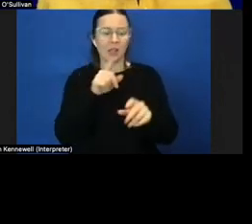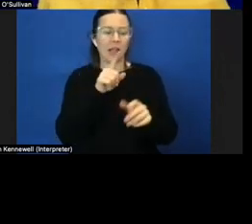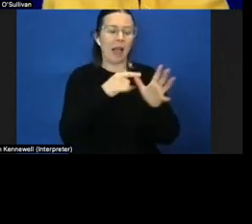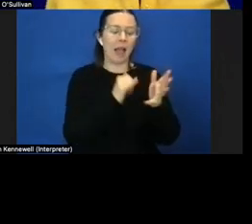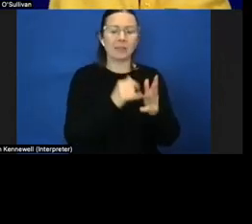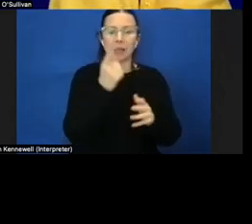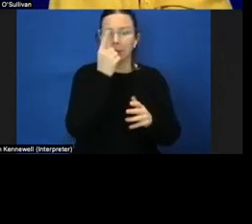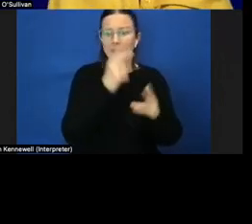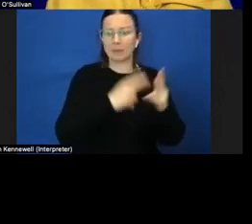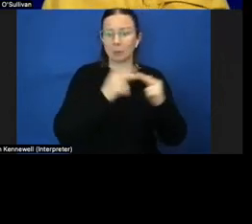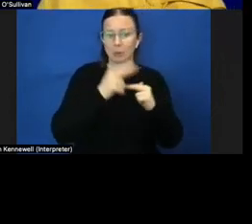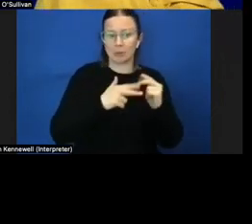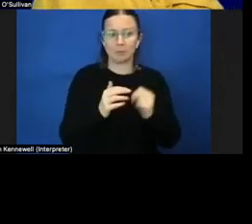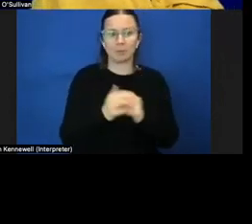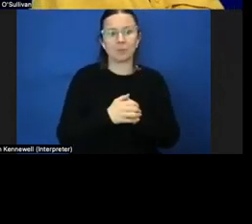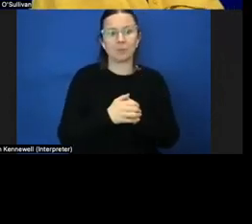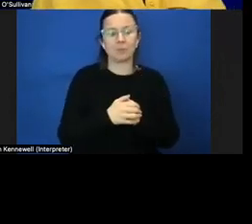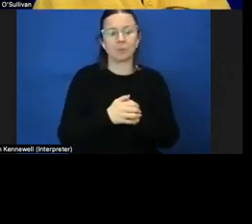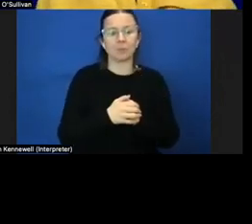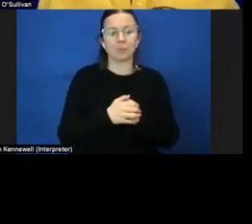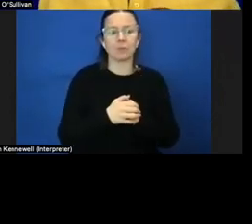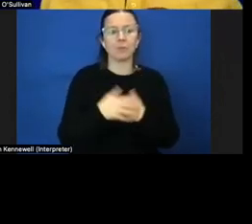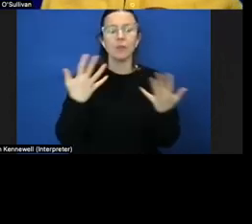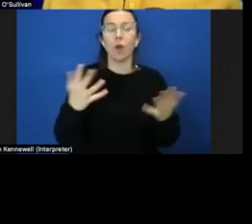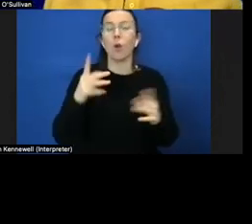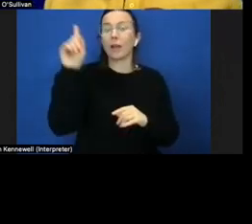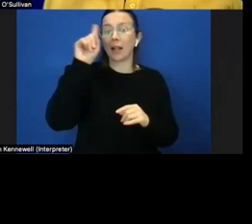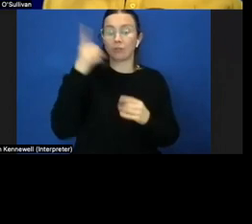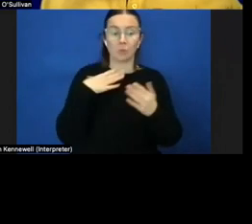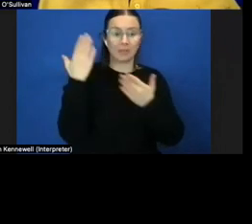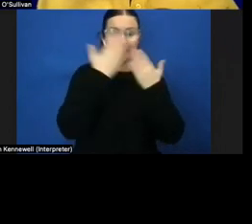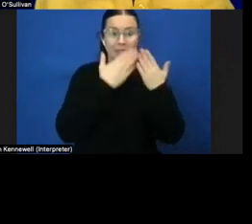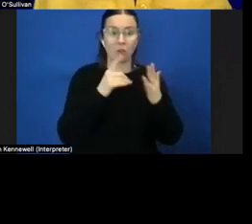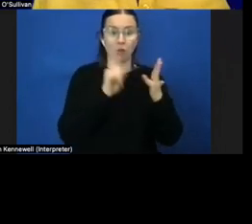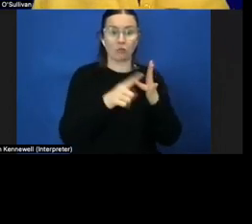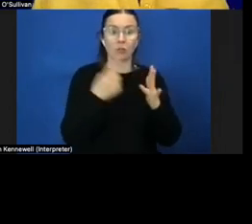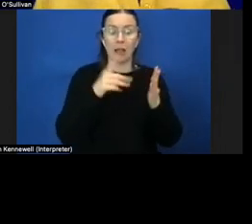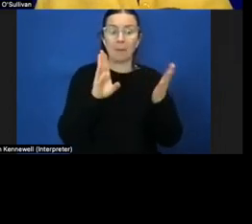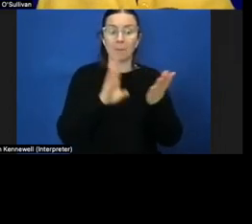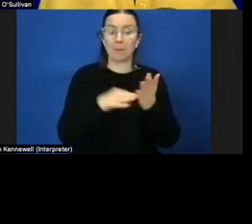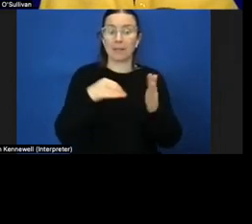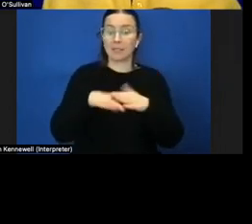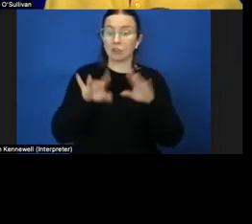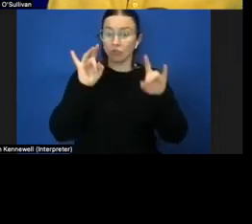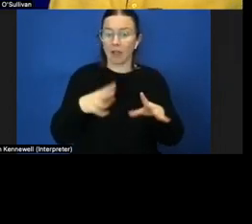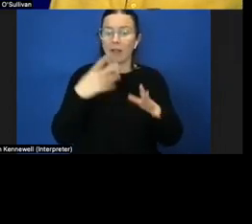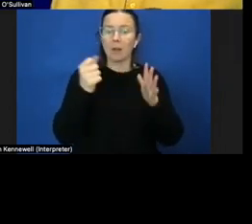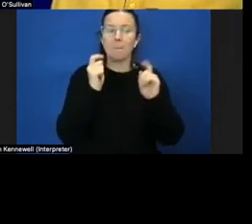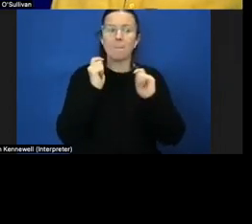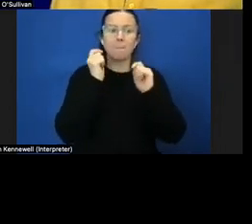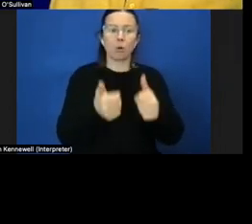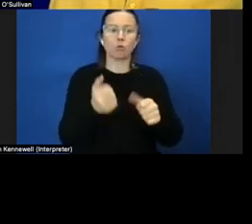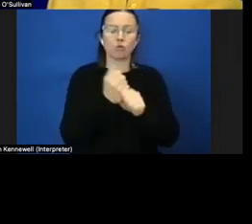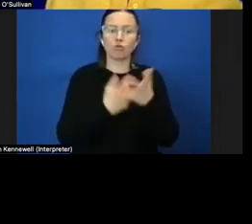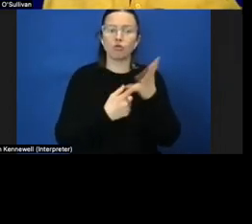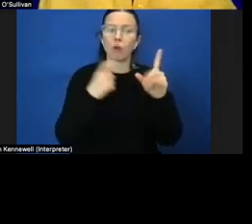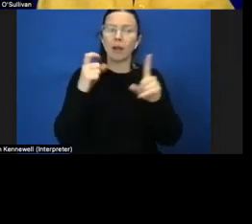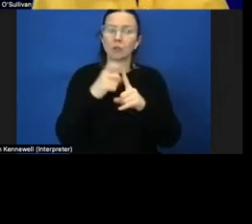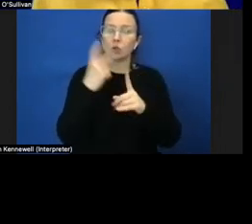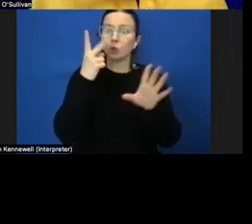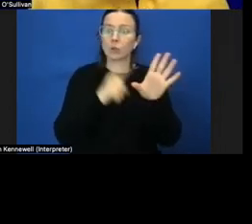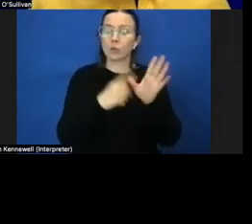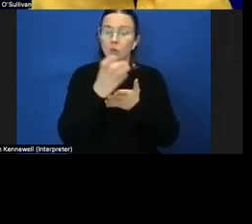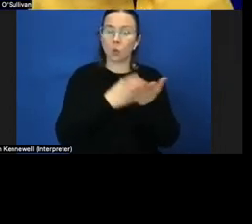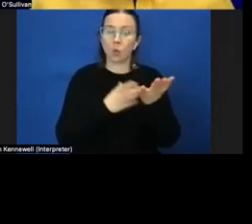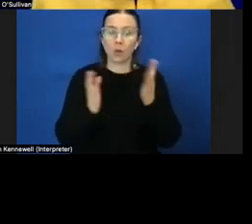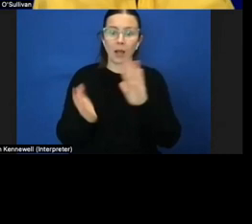so currently to study orientation and mobility in australia there's a postgraduate two-year course offered through the